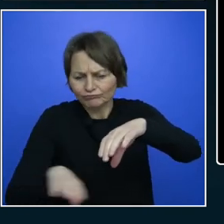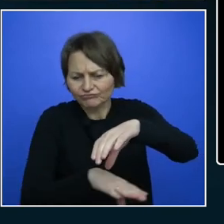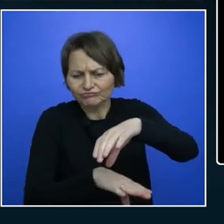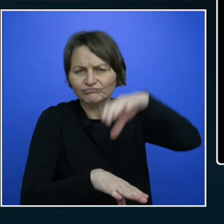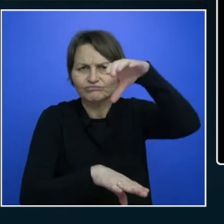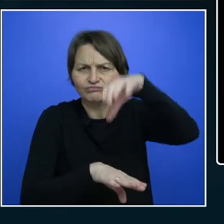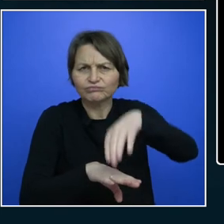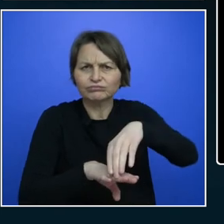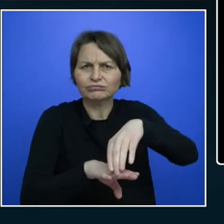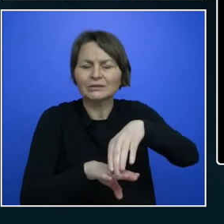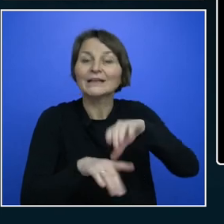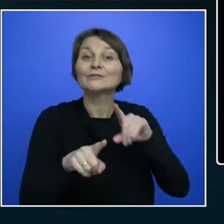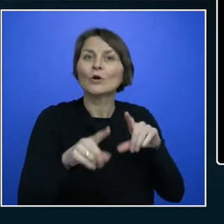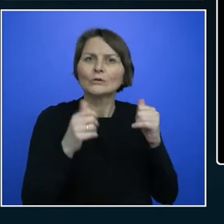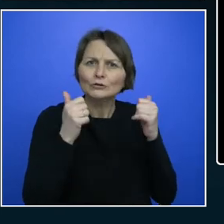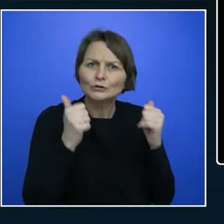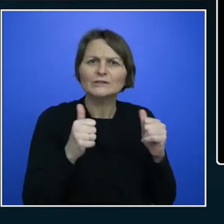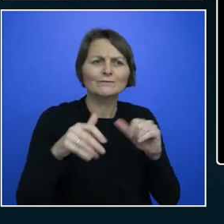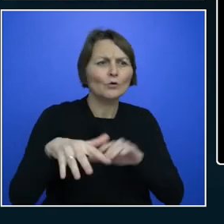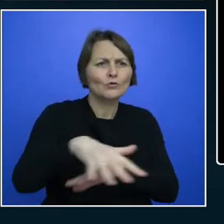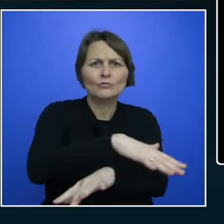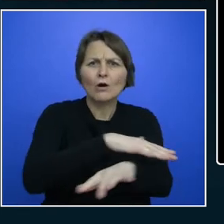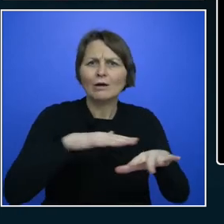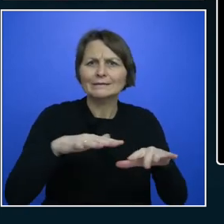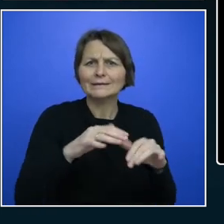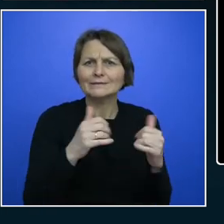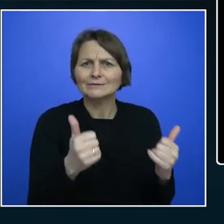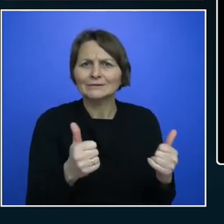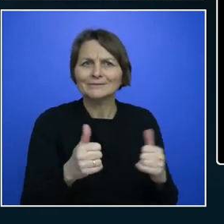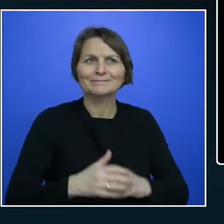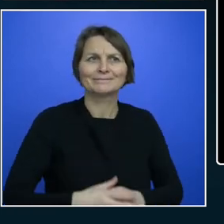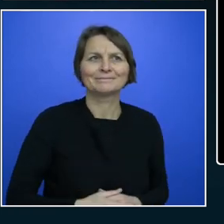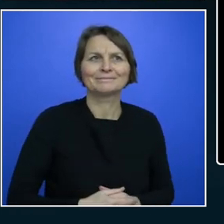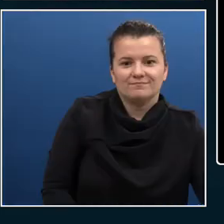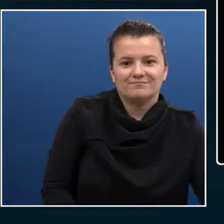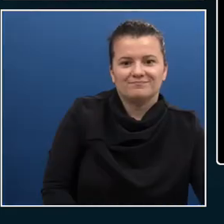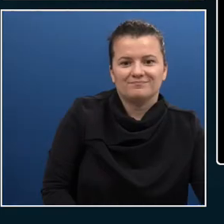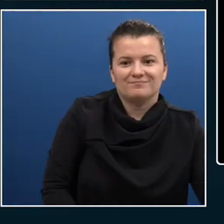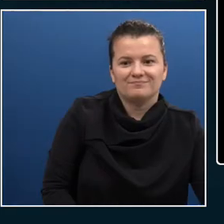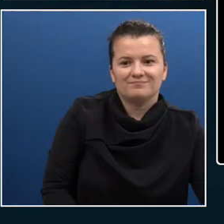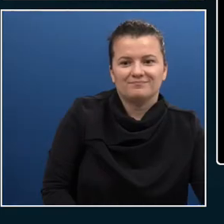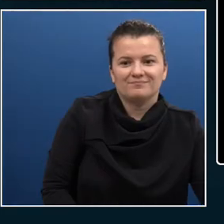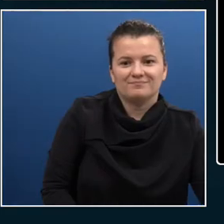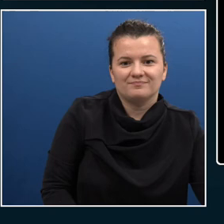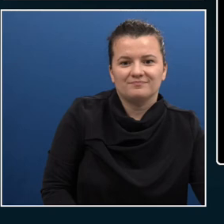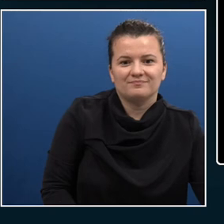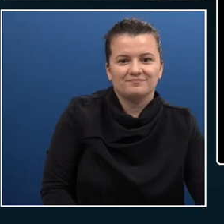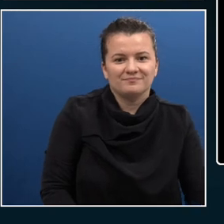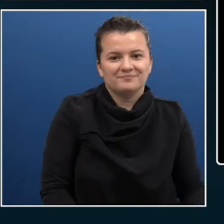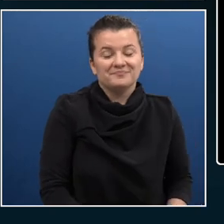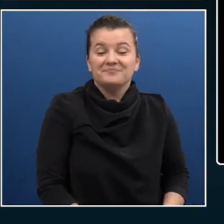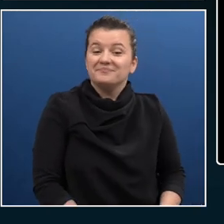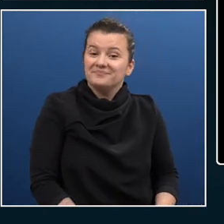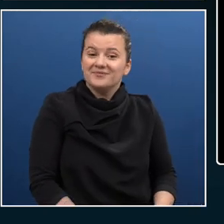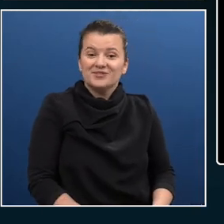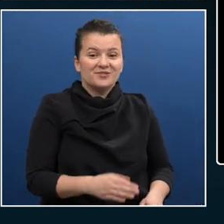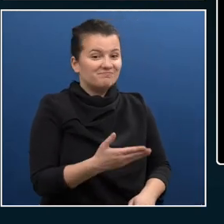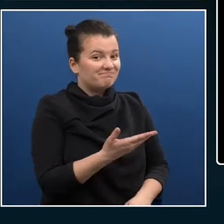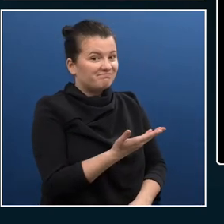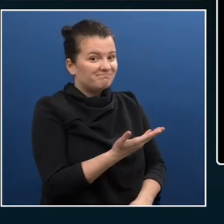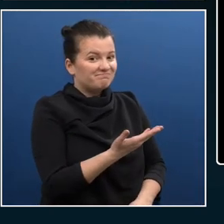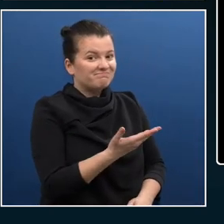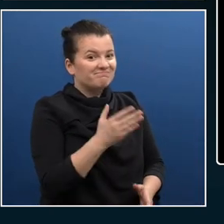to give a proper representation. You did brilliantly. Thank you so much. And that's everything I wanted to kind of show you today.